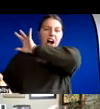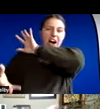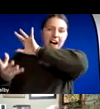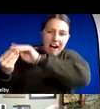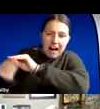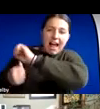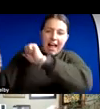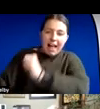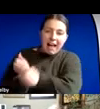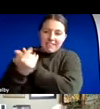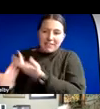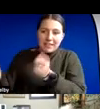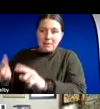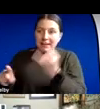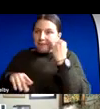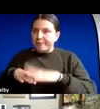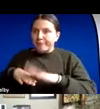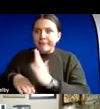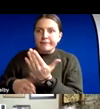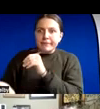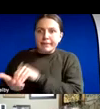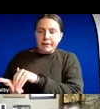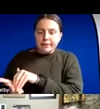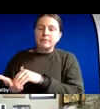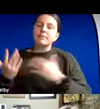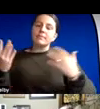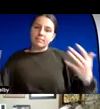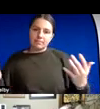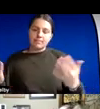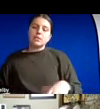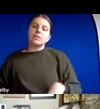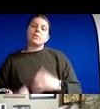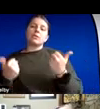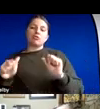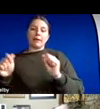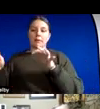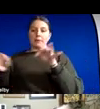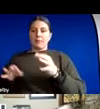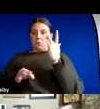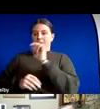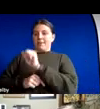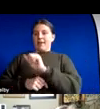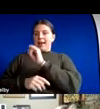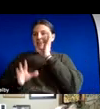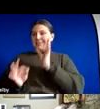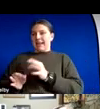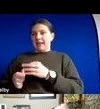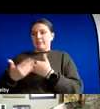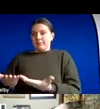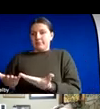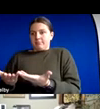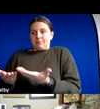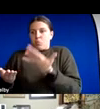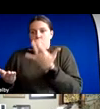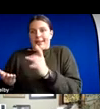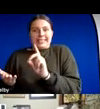of explaining why an ai made the decision it did there's a good paper that i just put in